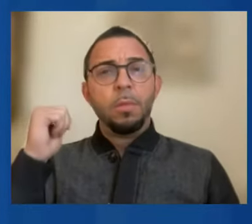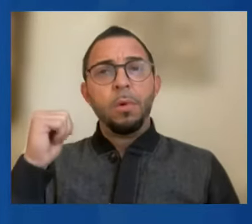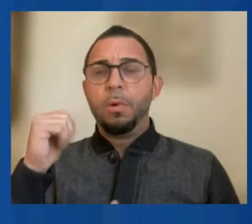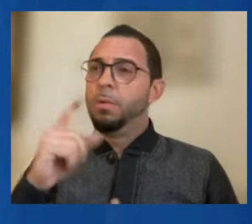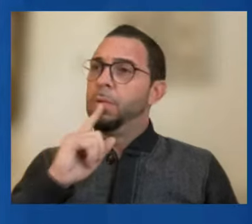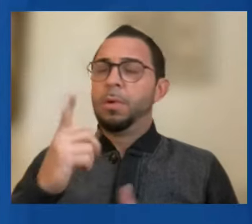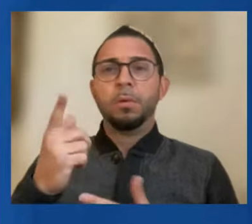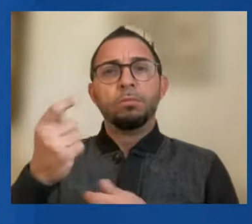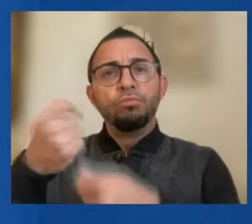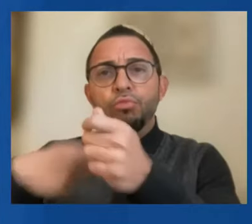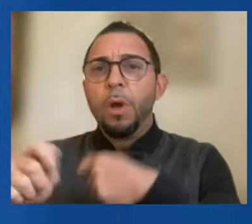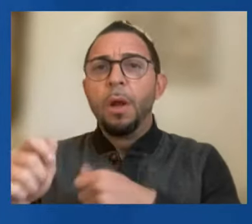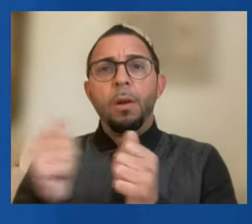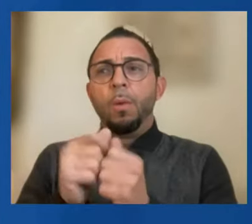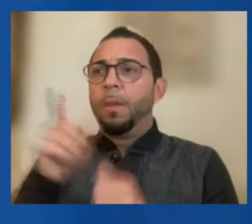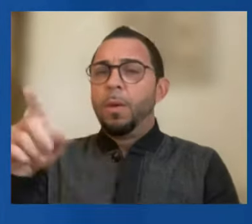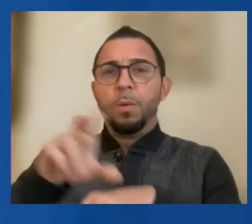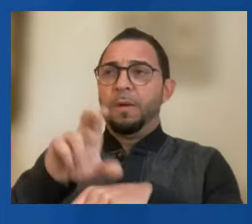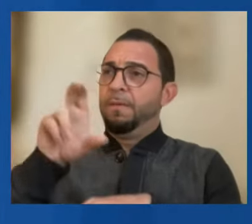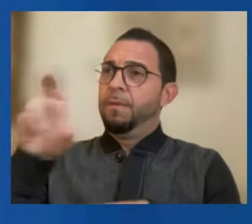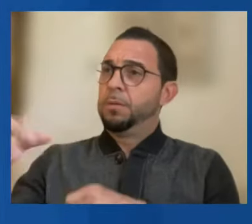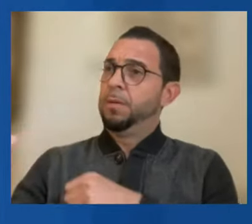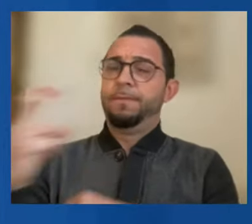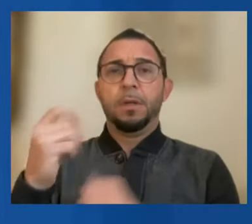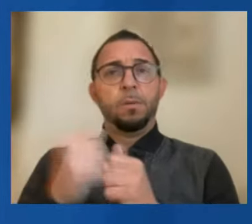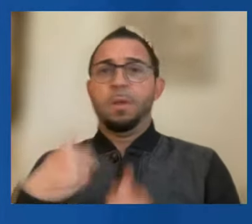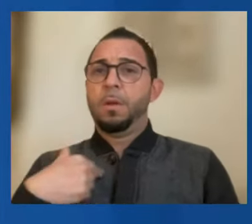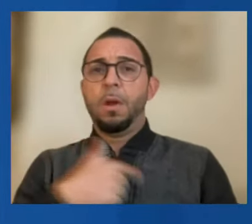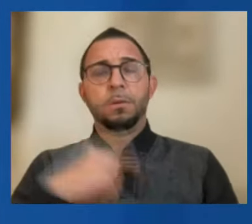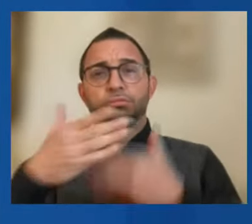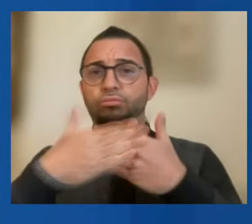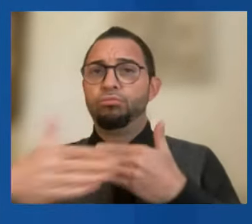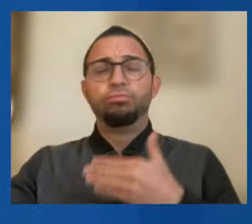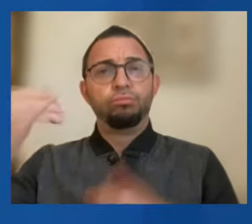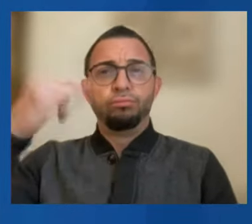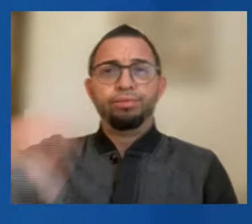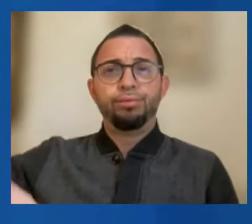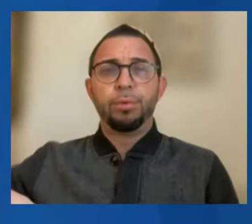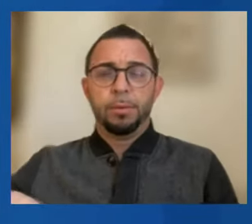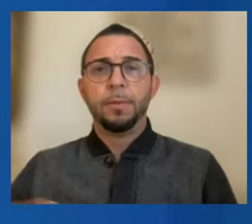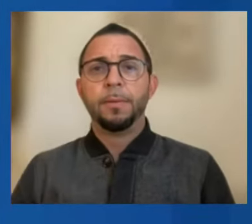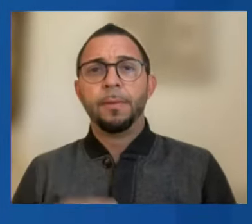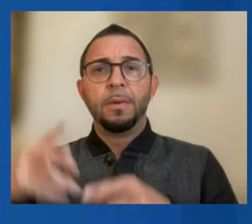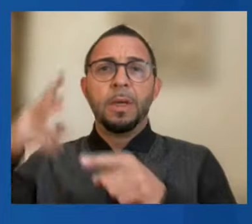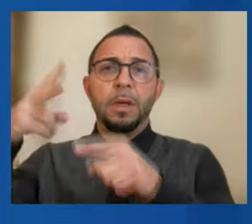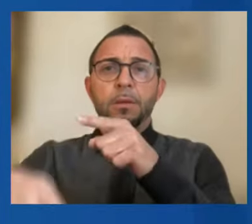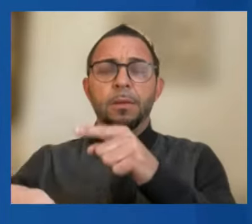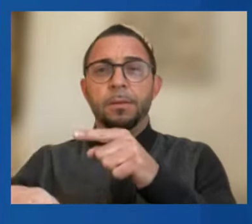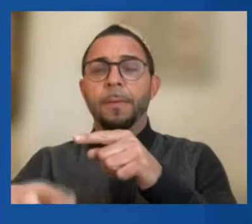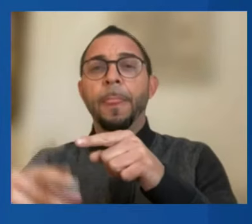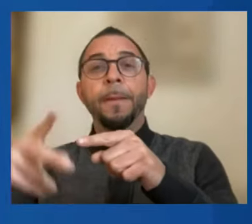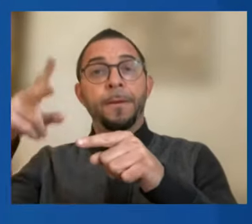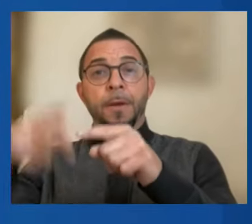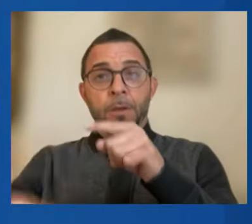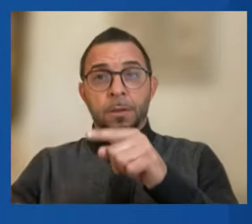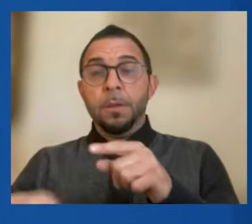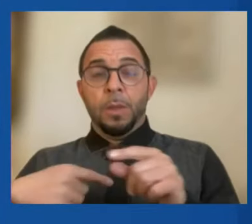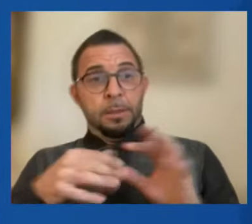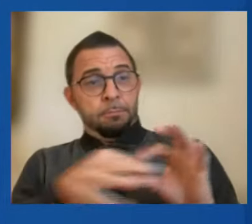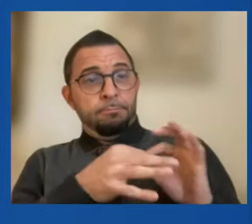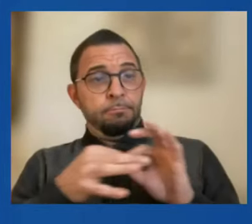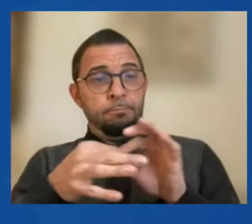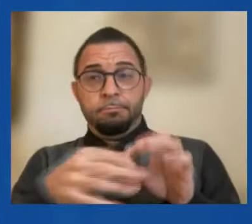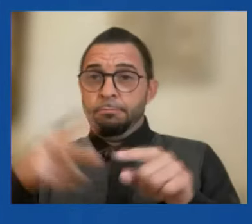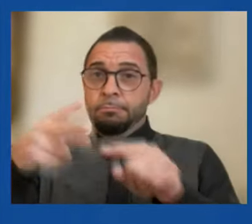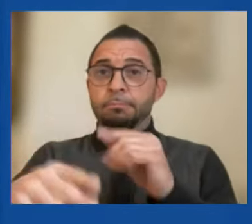trading or investing with us. By joining together, we demonstrate that these sanctions are